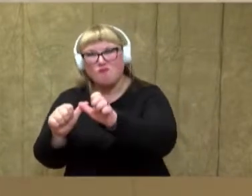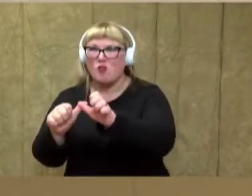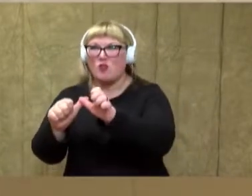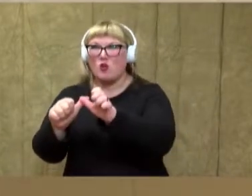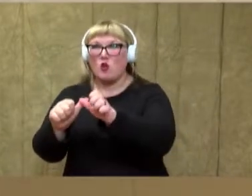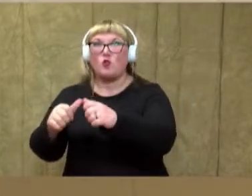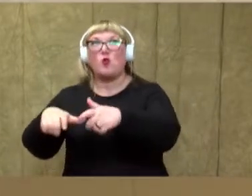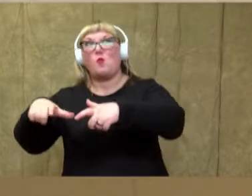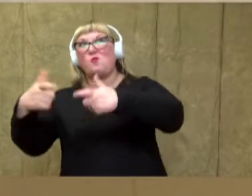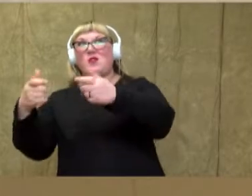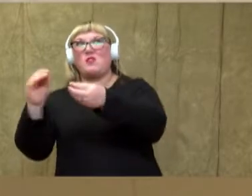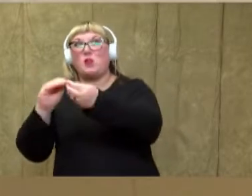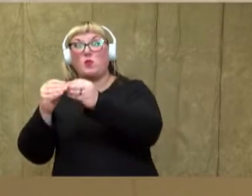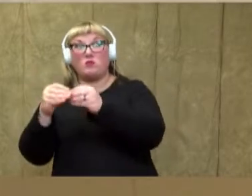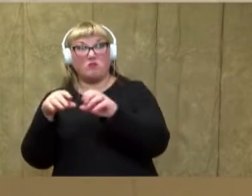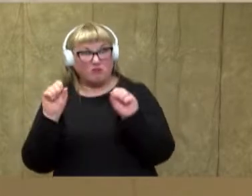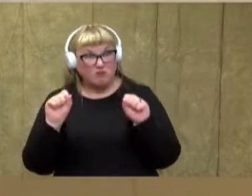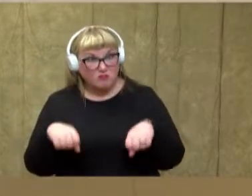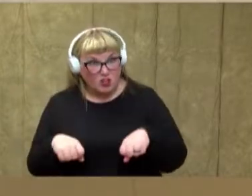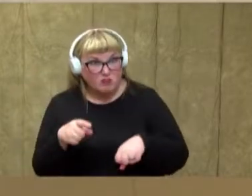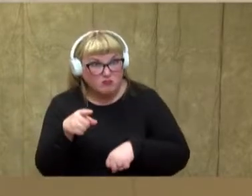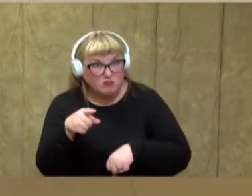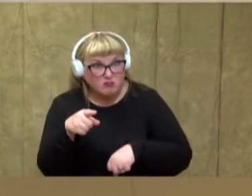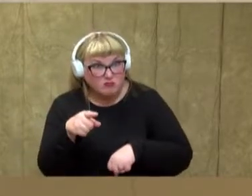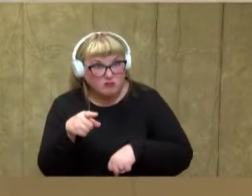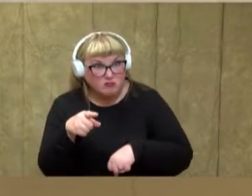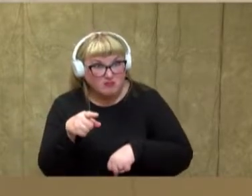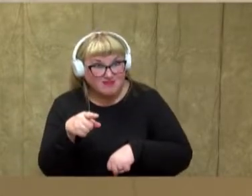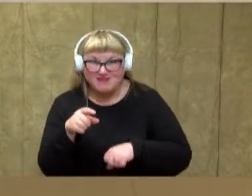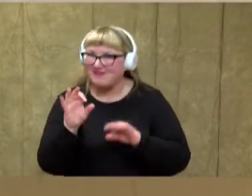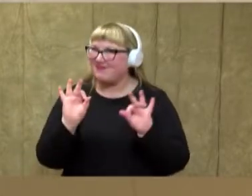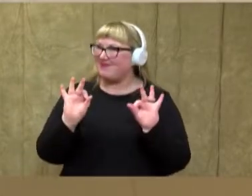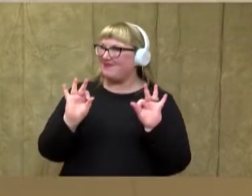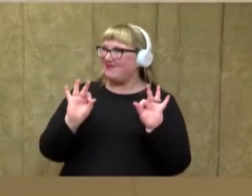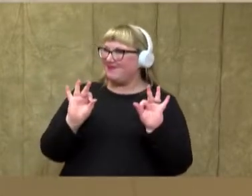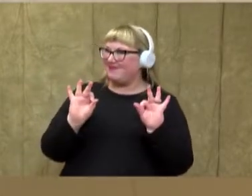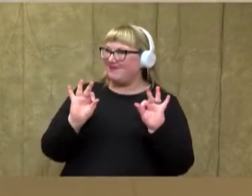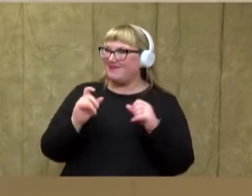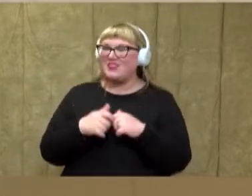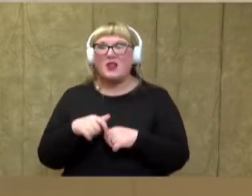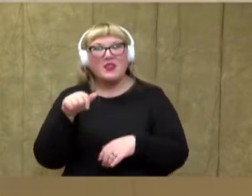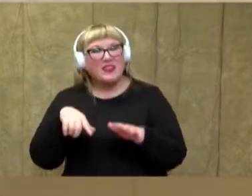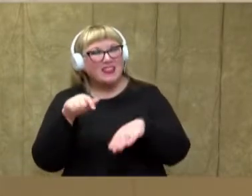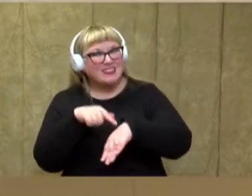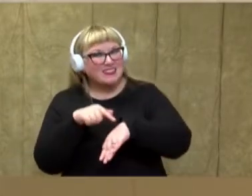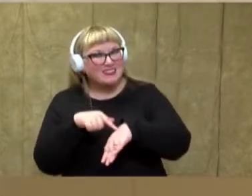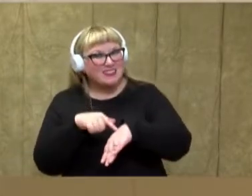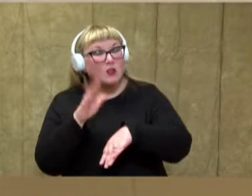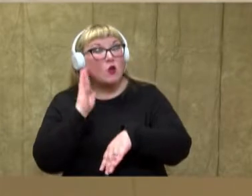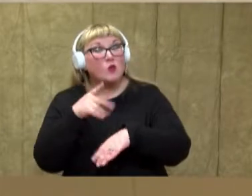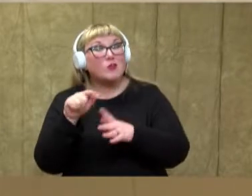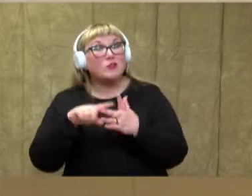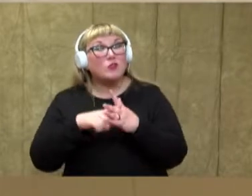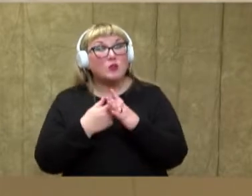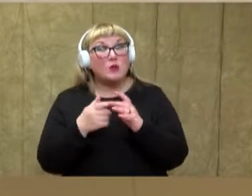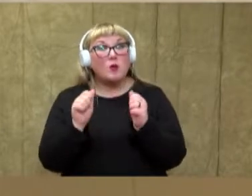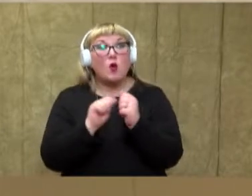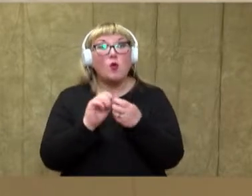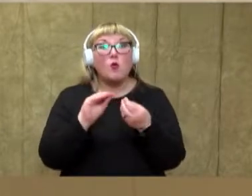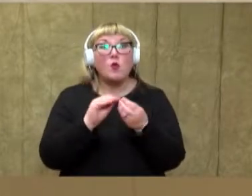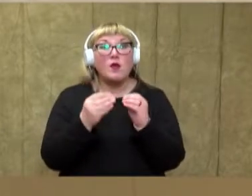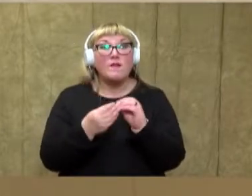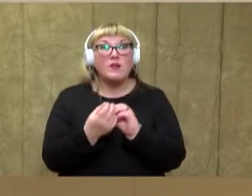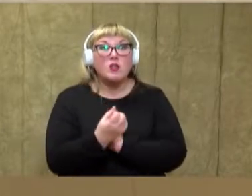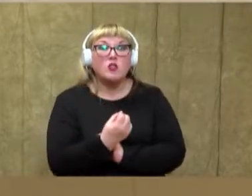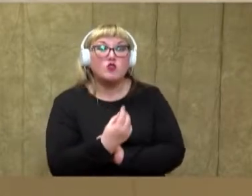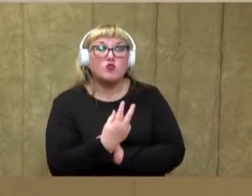bigger numbers. Do you think you can do that with me? Okay this time we are going to start with the number